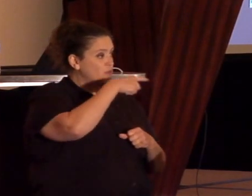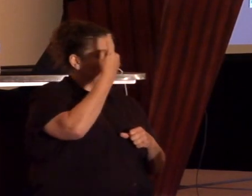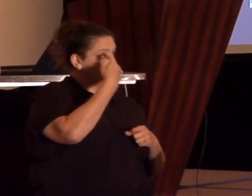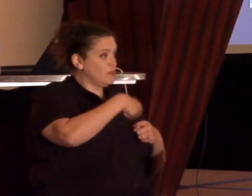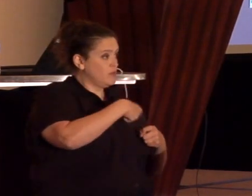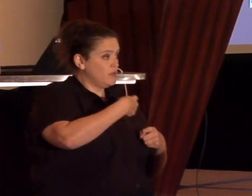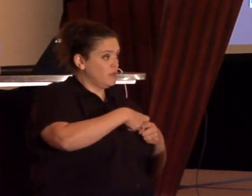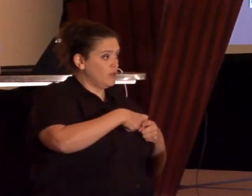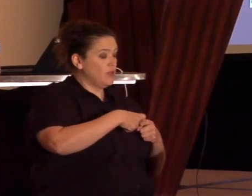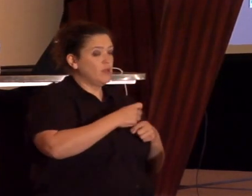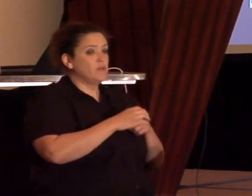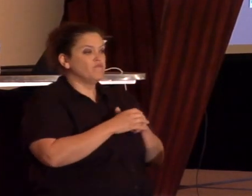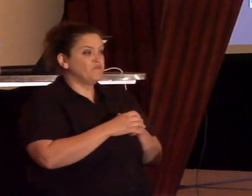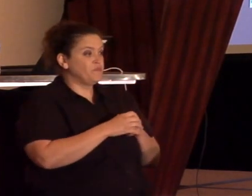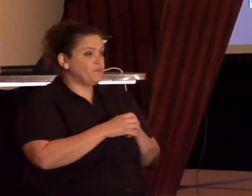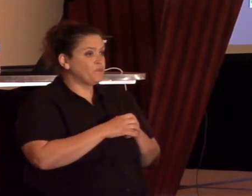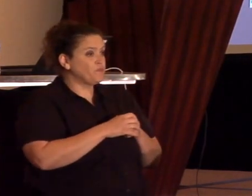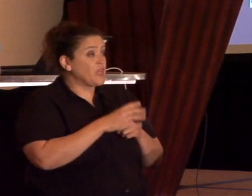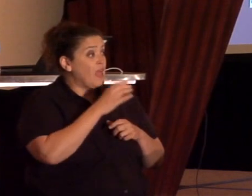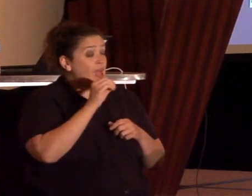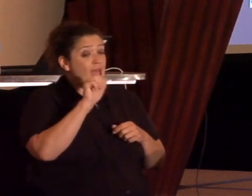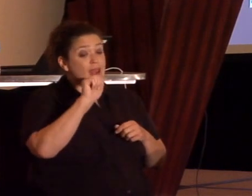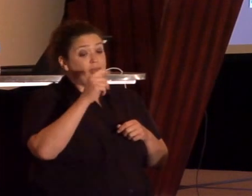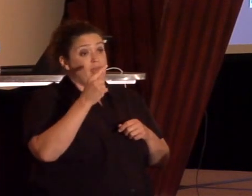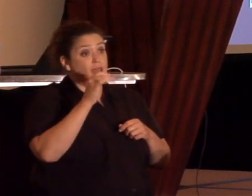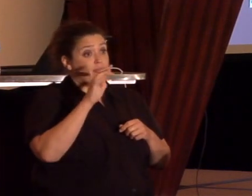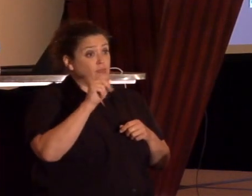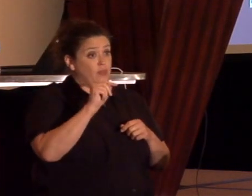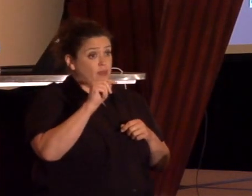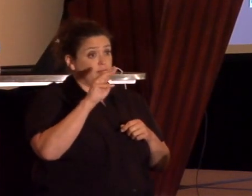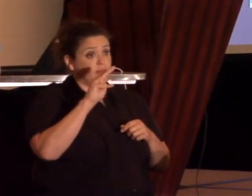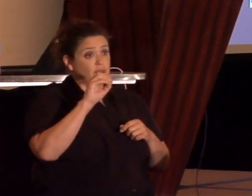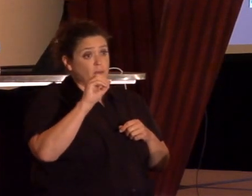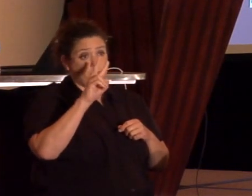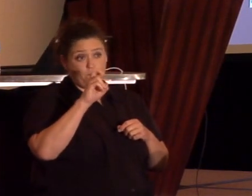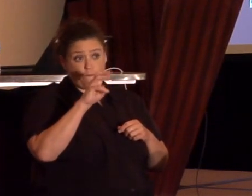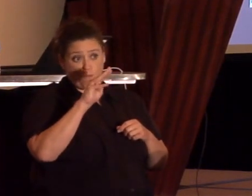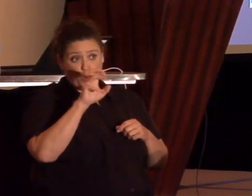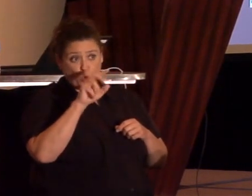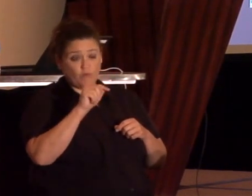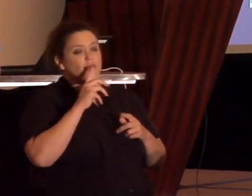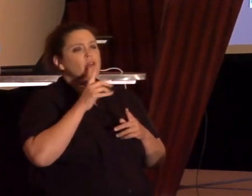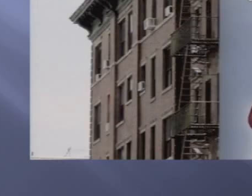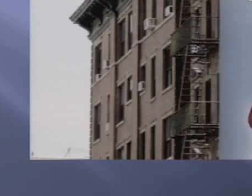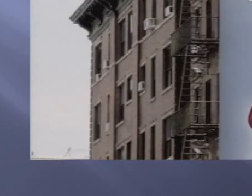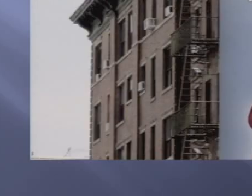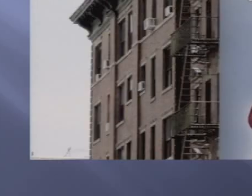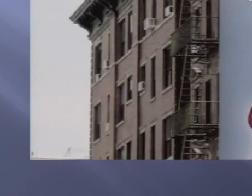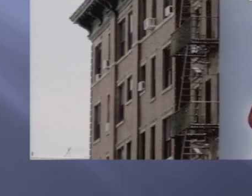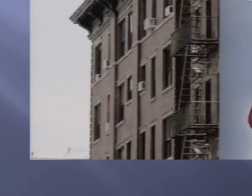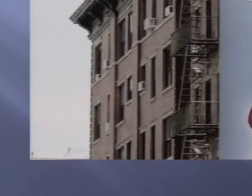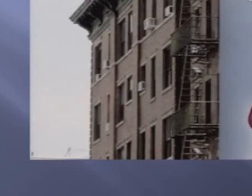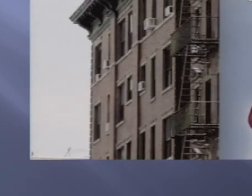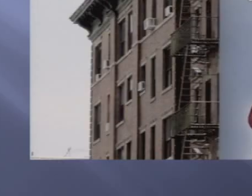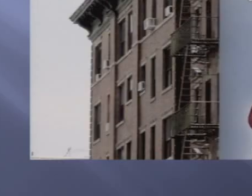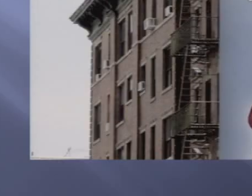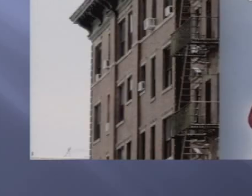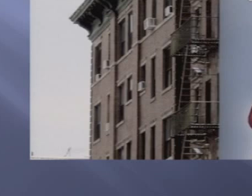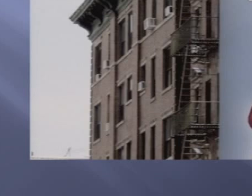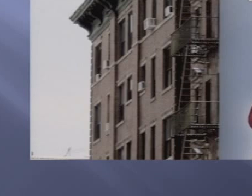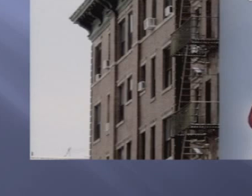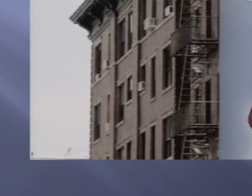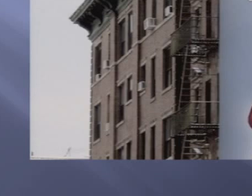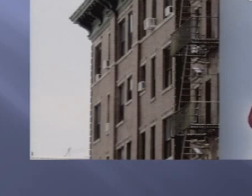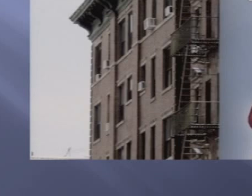intersectional, an atheist movement that simply focuses on religious oppression